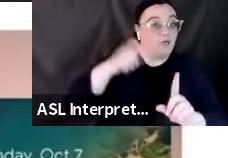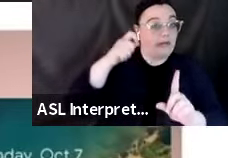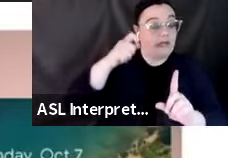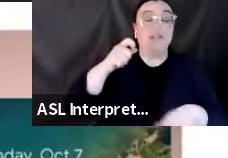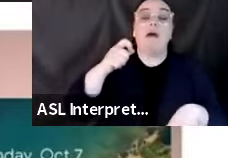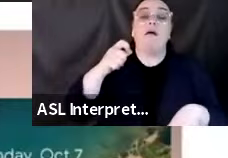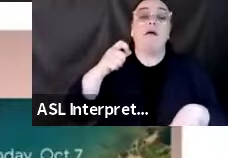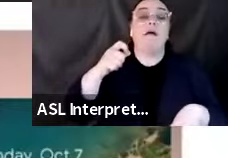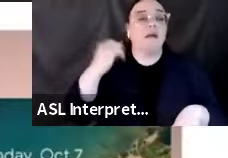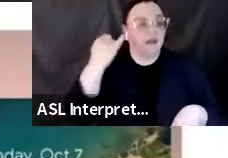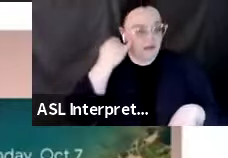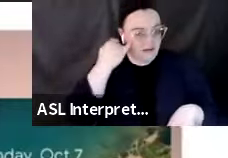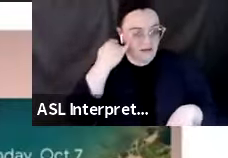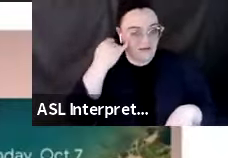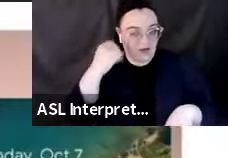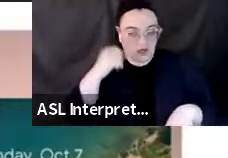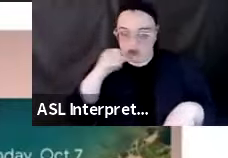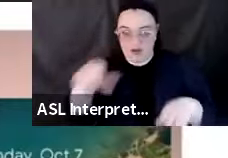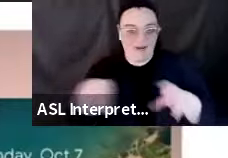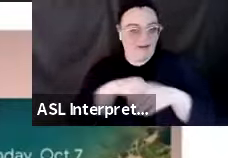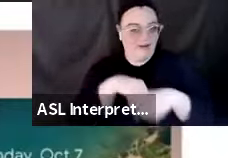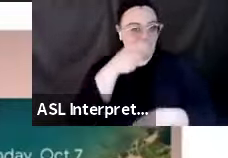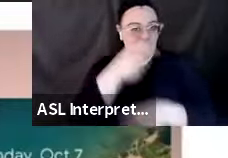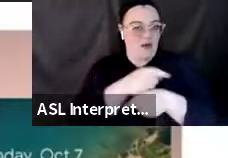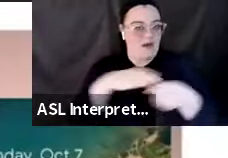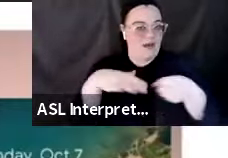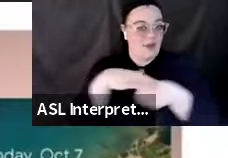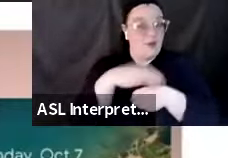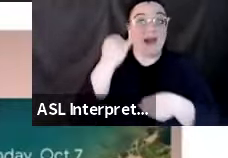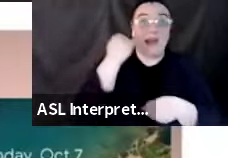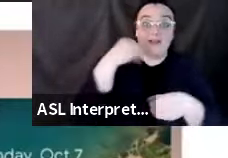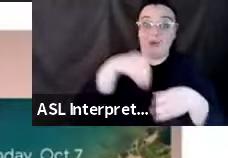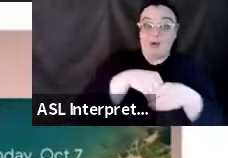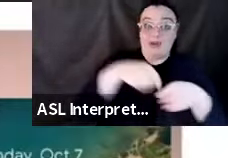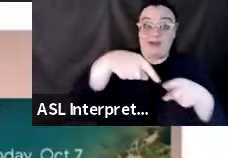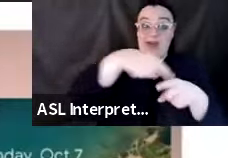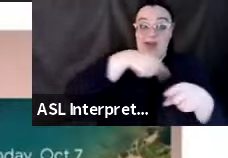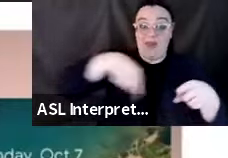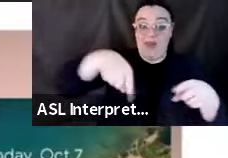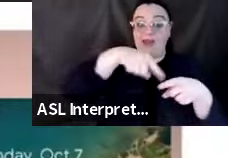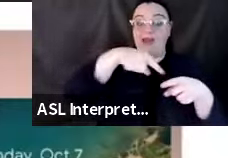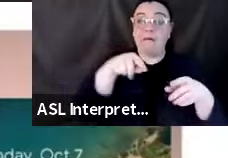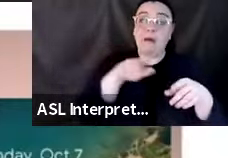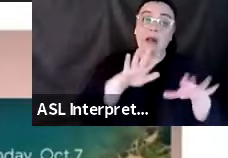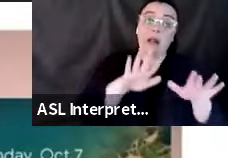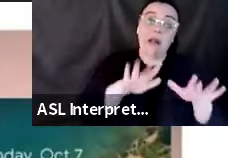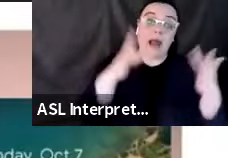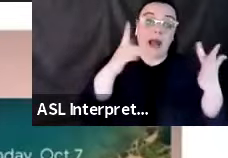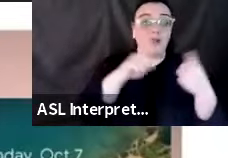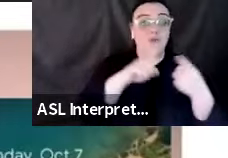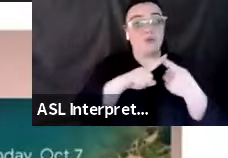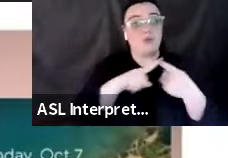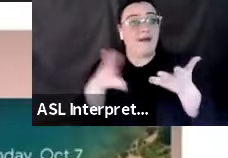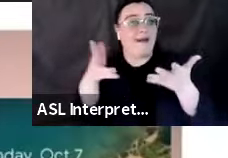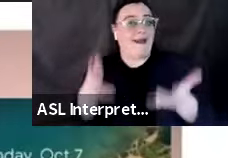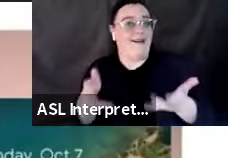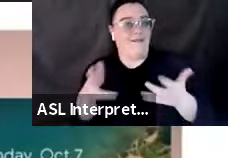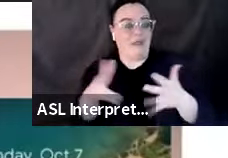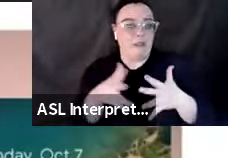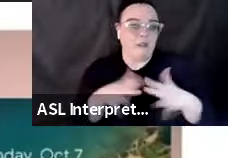in the light heavy shaking area for an estimated magnitude four and a half or above earthquake.